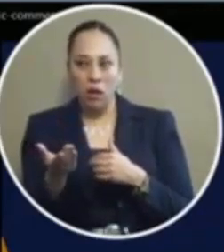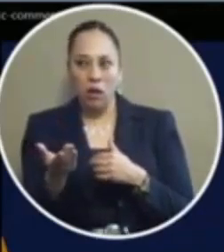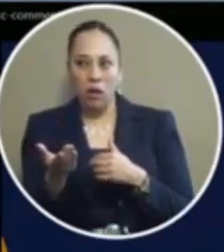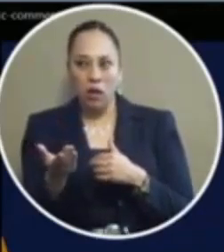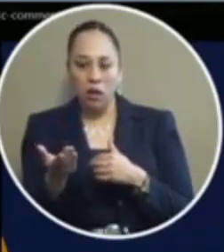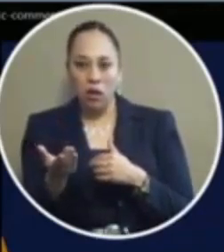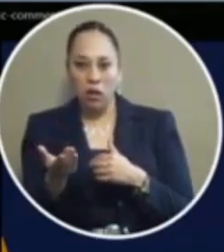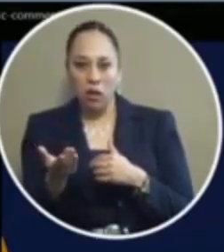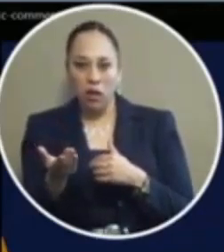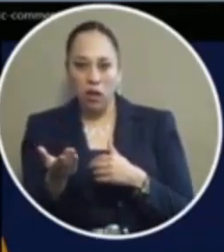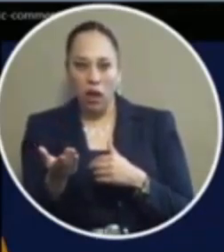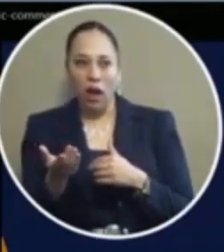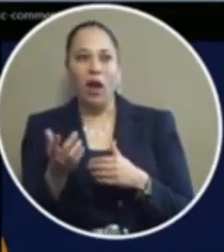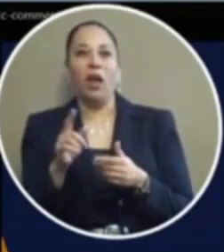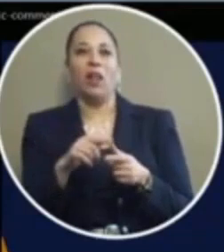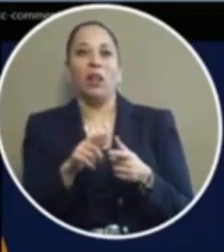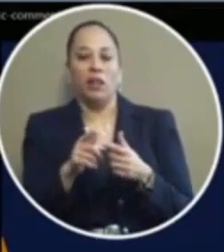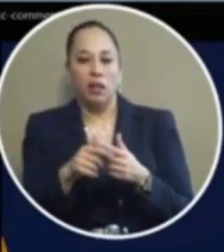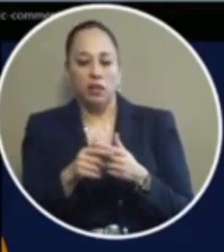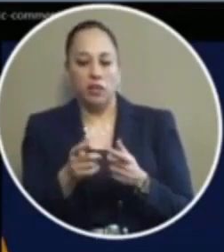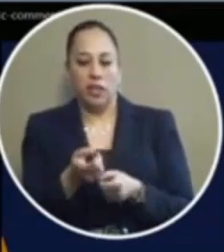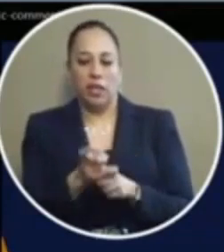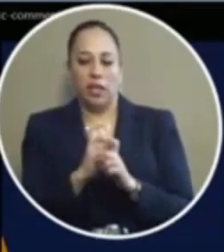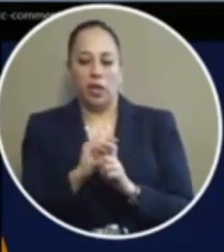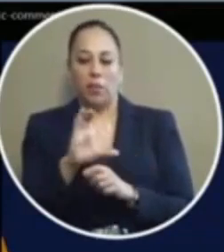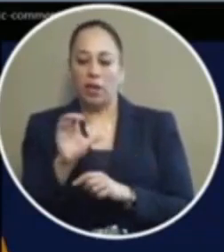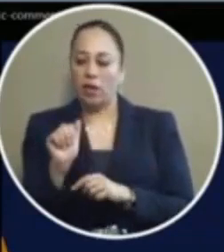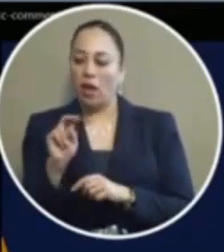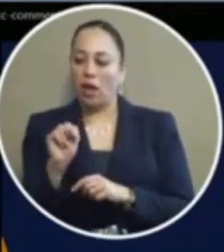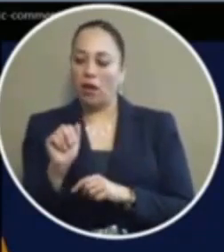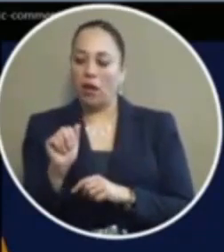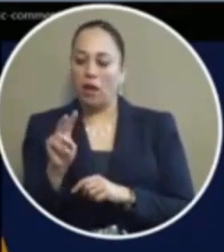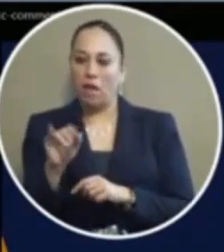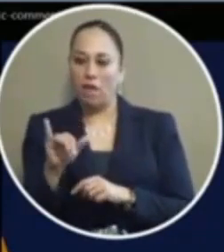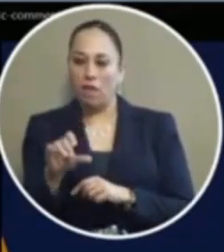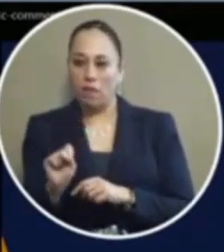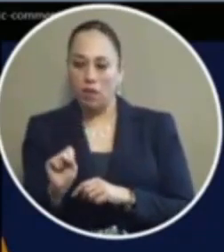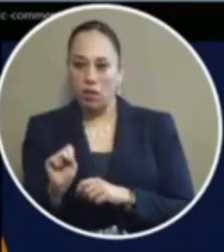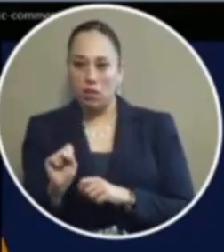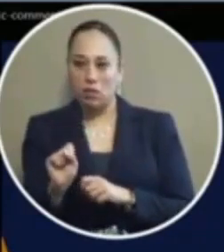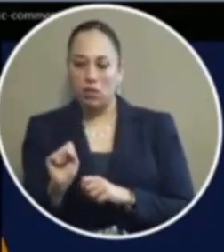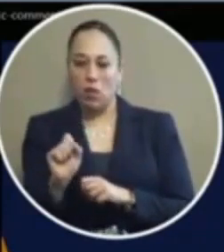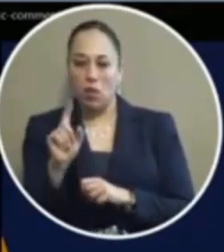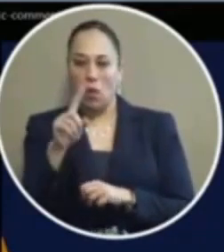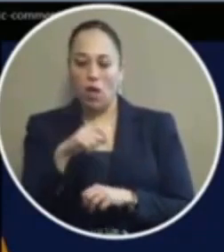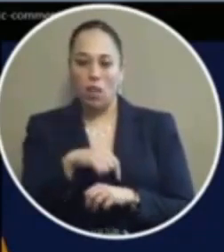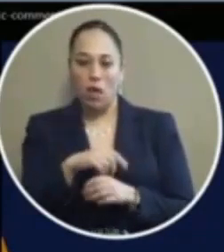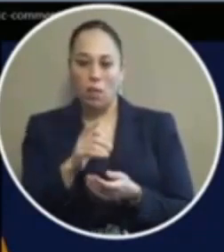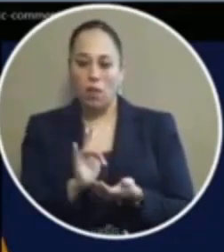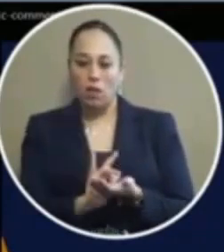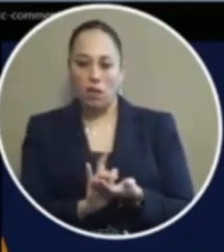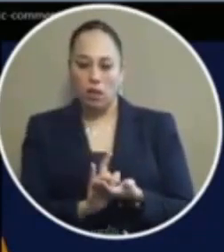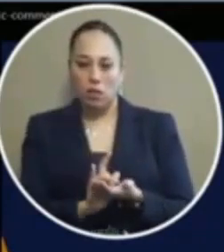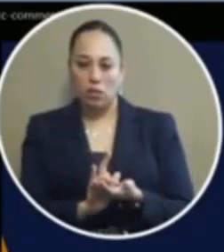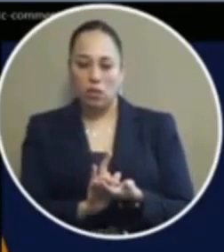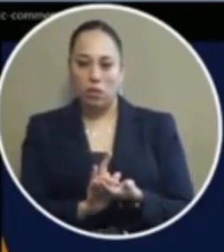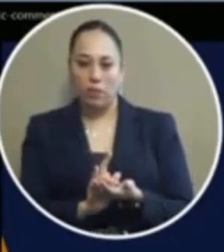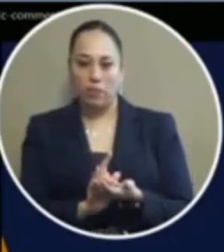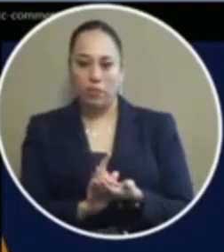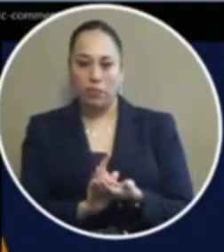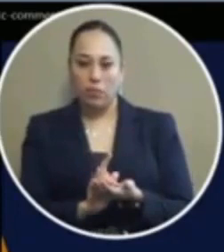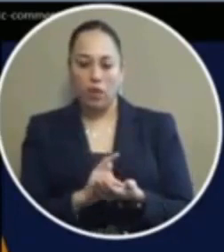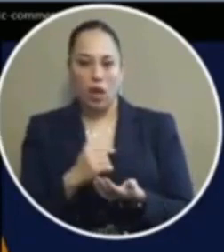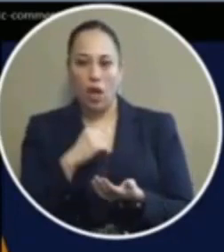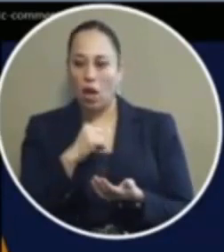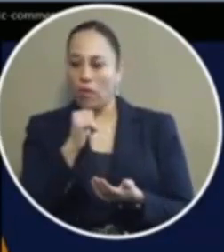chosen to medicate with cannabis and have decreased my medication ready regimen down to just one single medication i am not